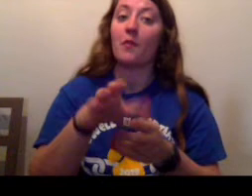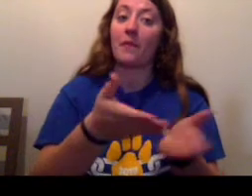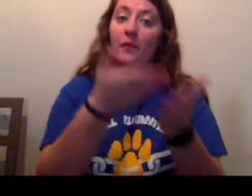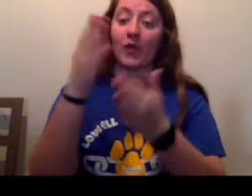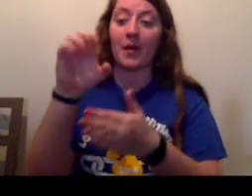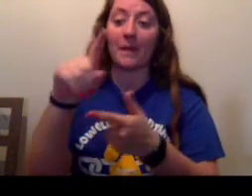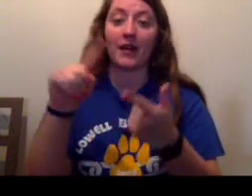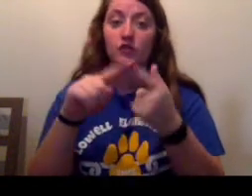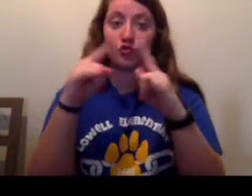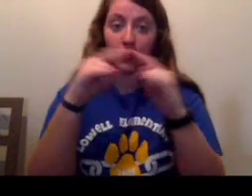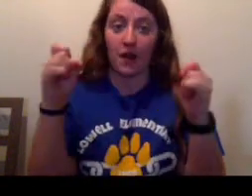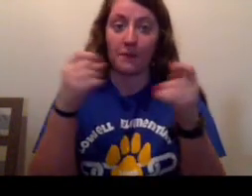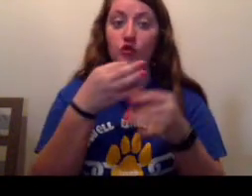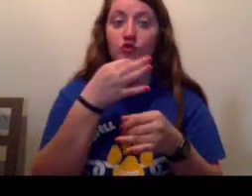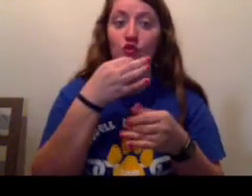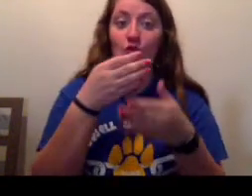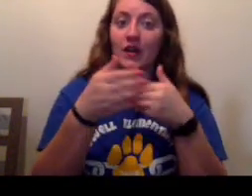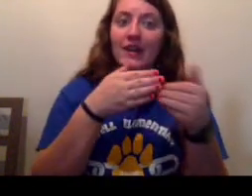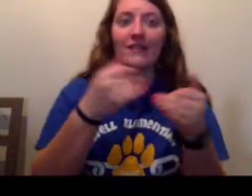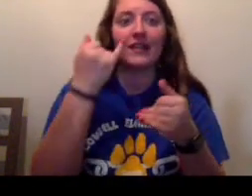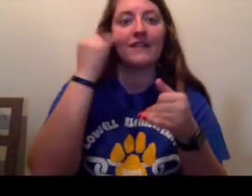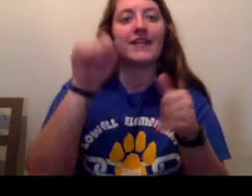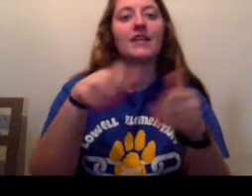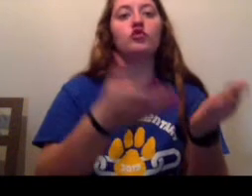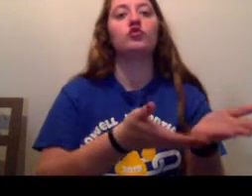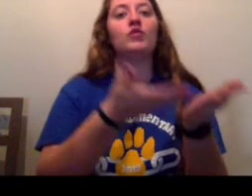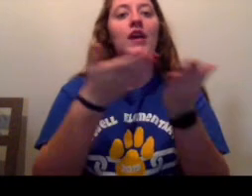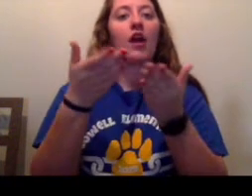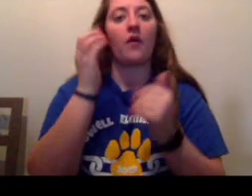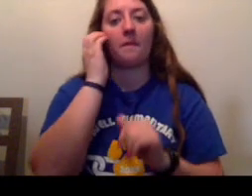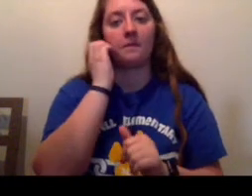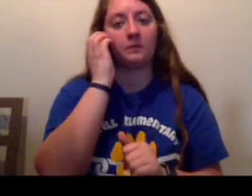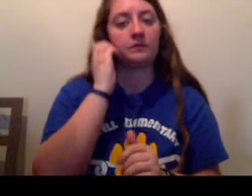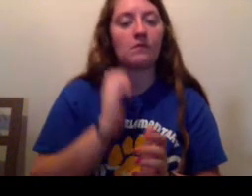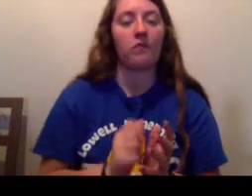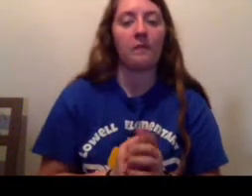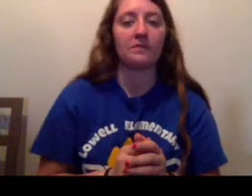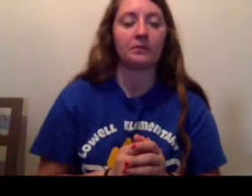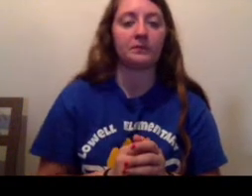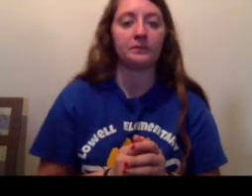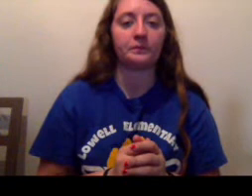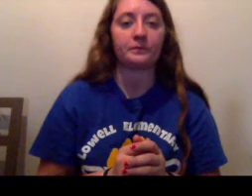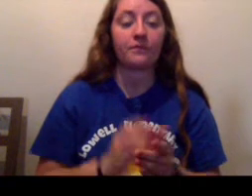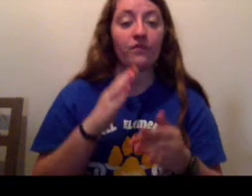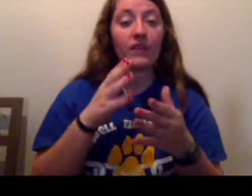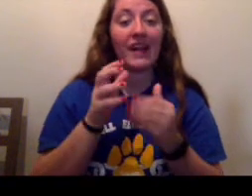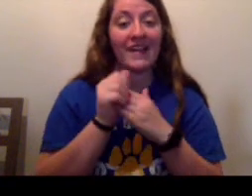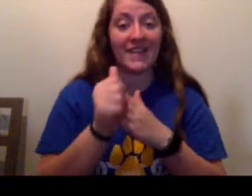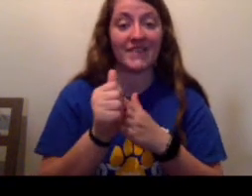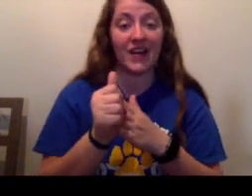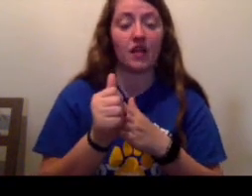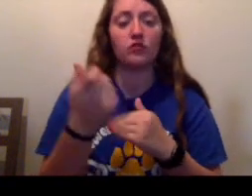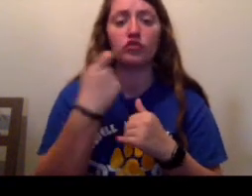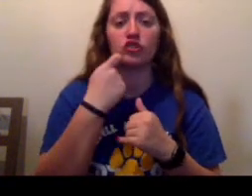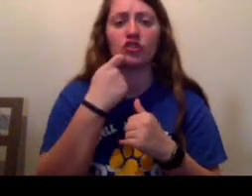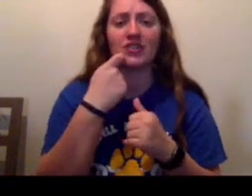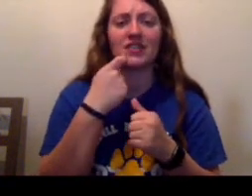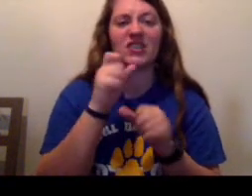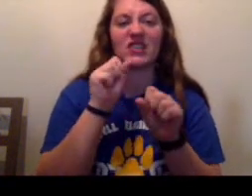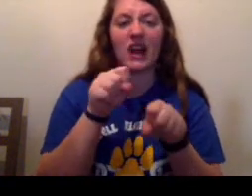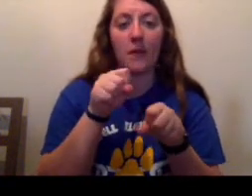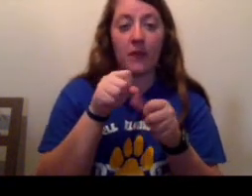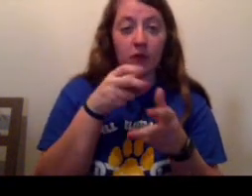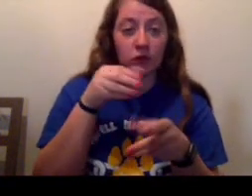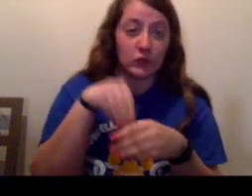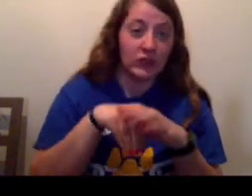camp soon, even if he had to carry him. He crawled after him and was just able to squeeze his